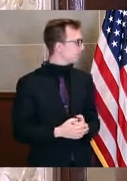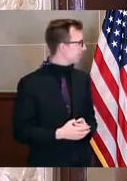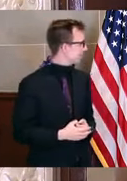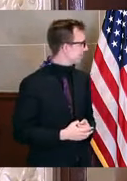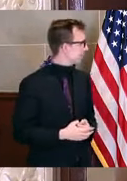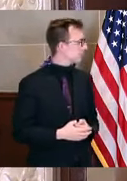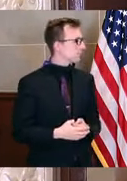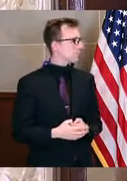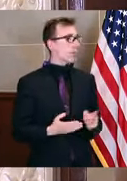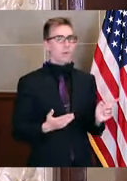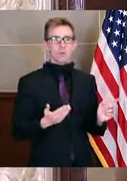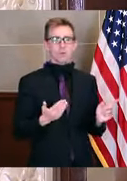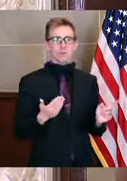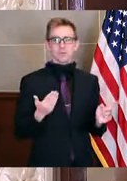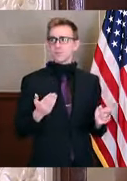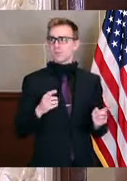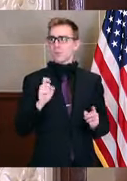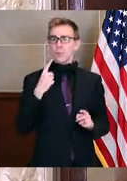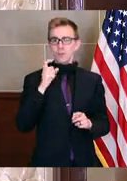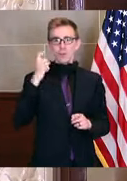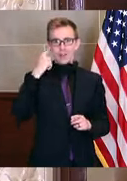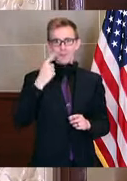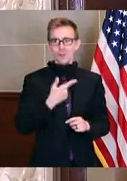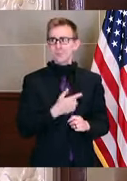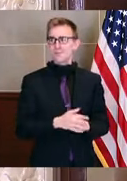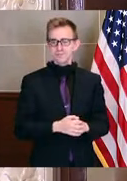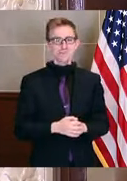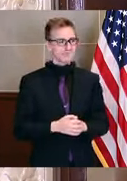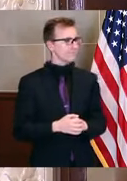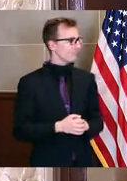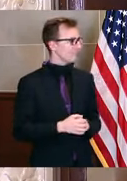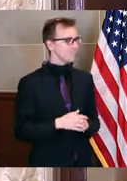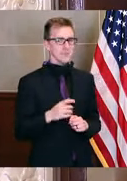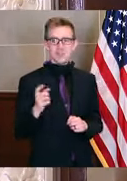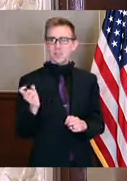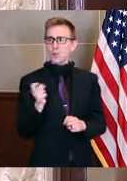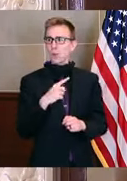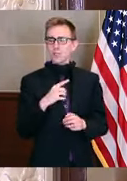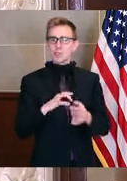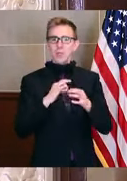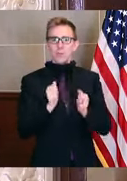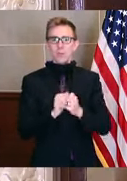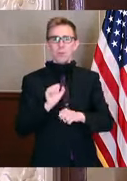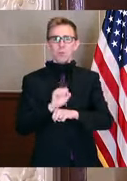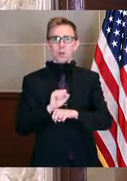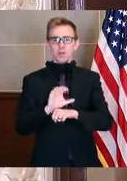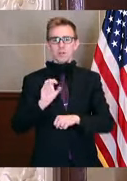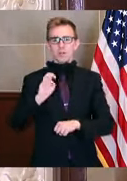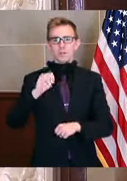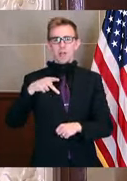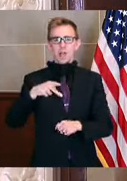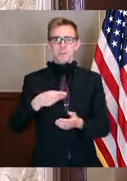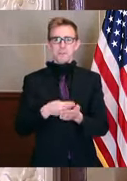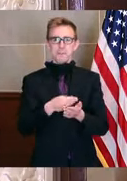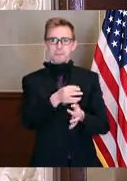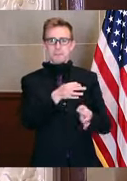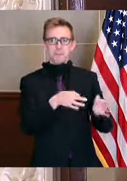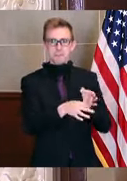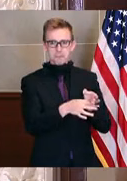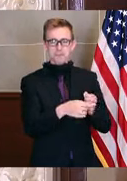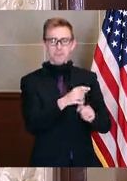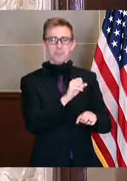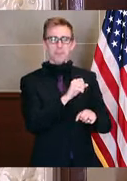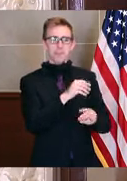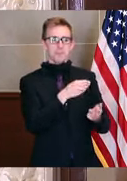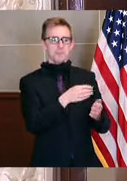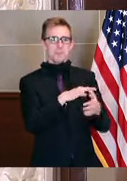Go ahead. We're ready? All right. Another question was on the worker's comp on the people in the meat